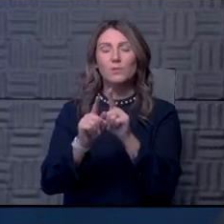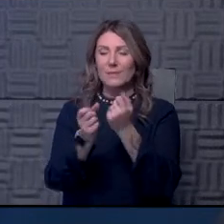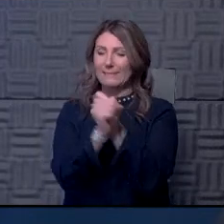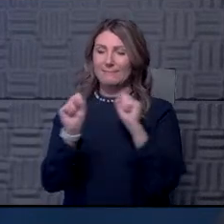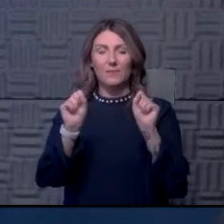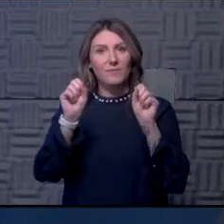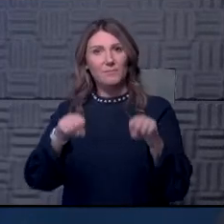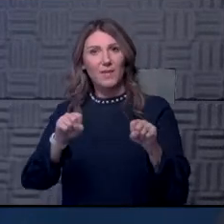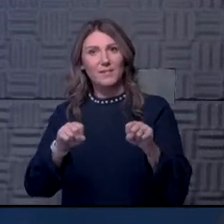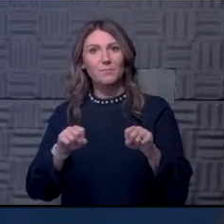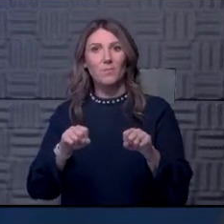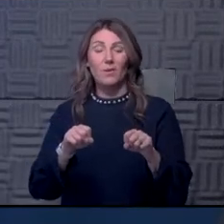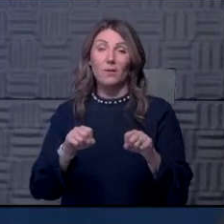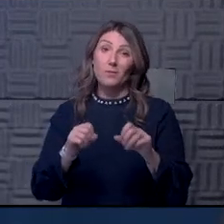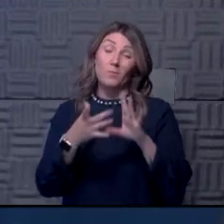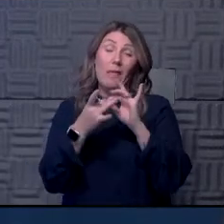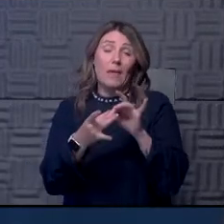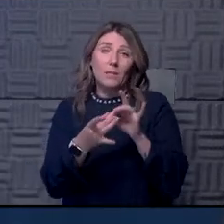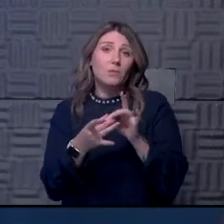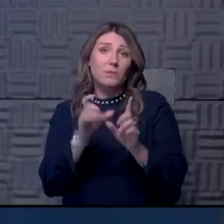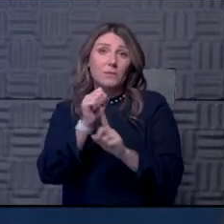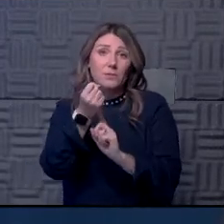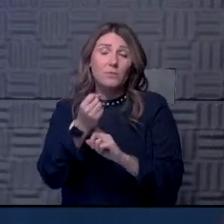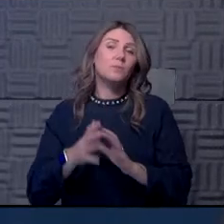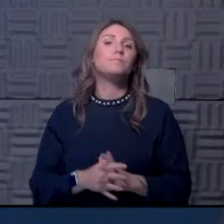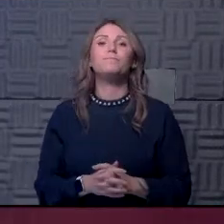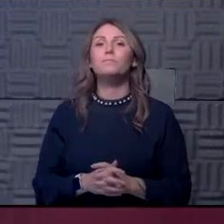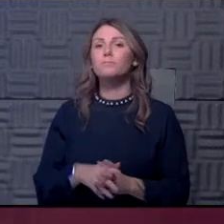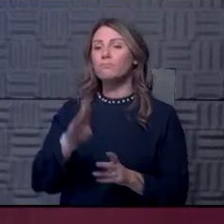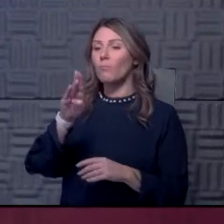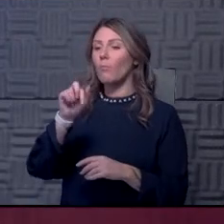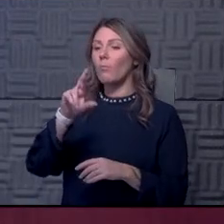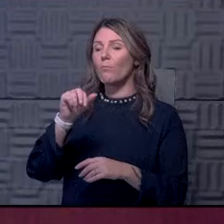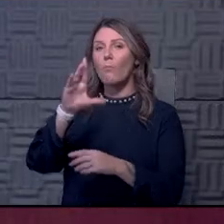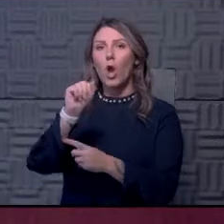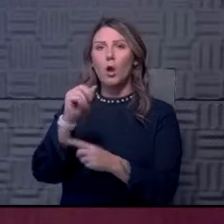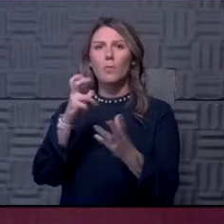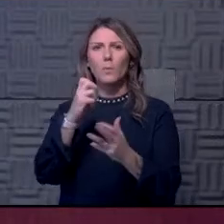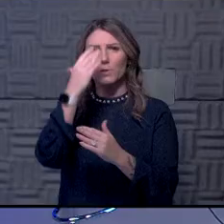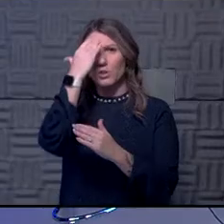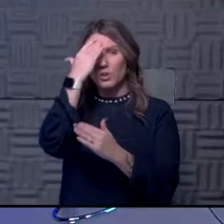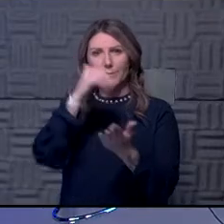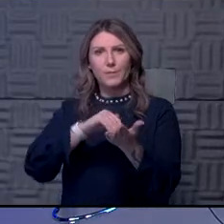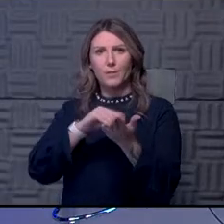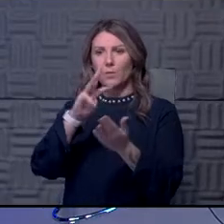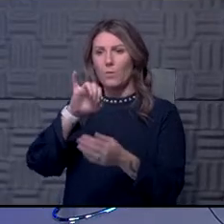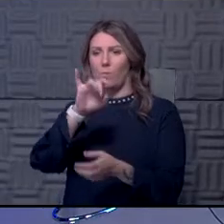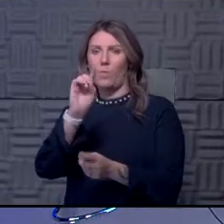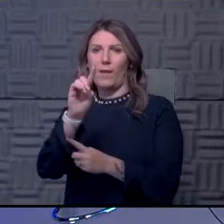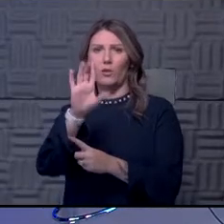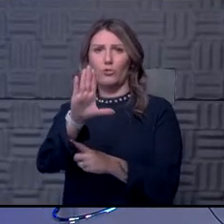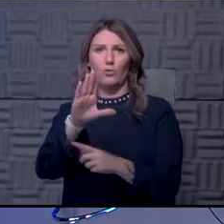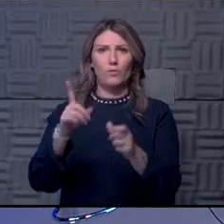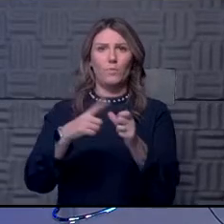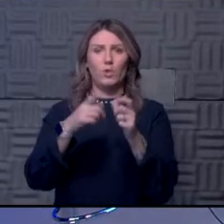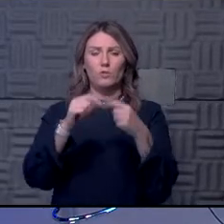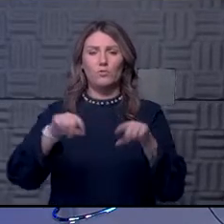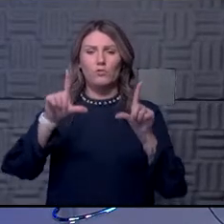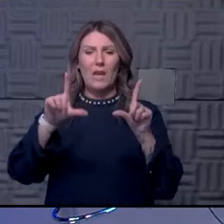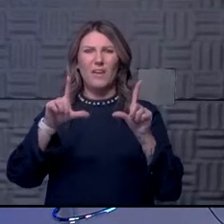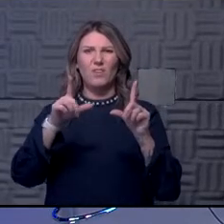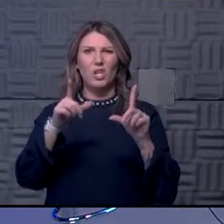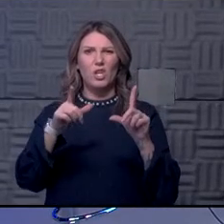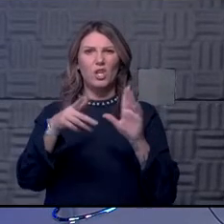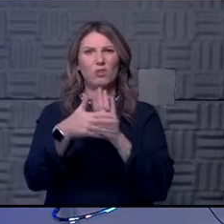as we can, uh, given the circumstances. Barbara wants to know, Dr. Wild on your first graph, can you define the states